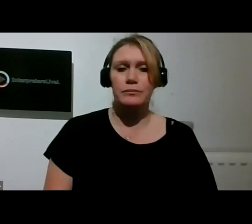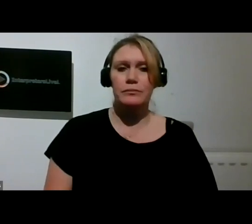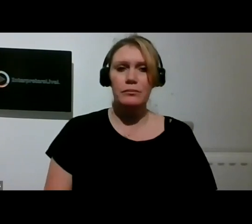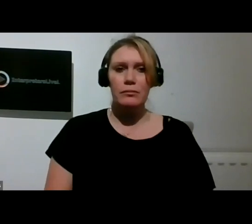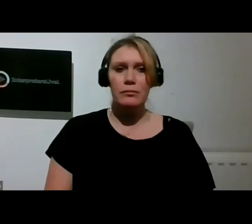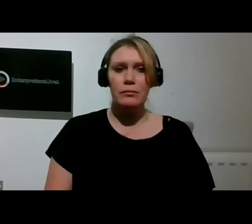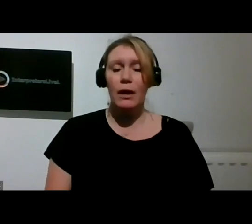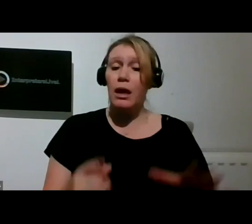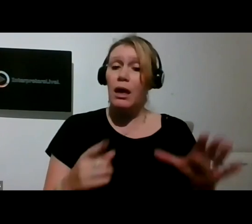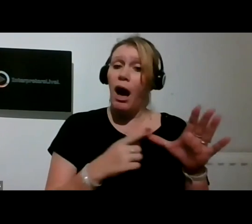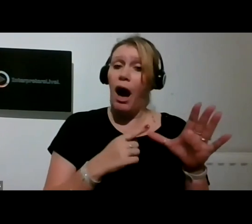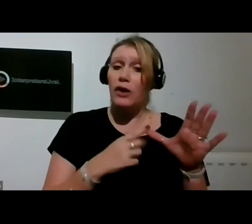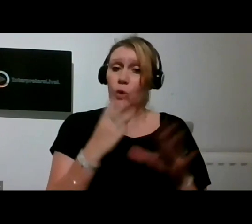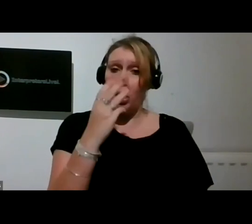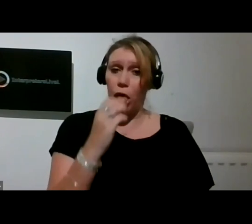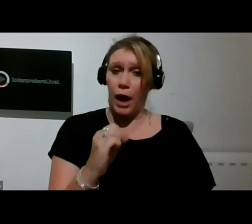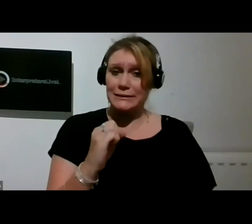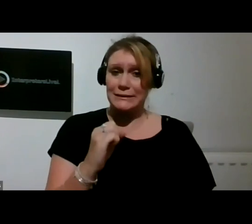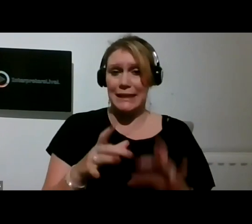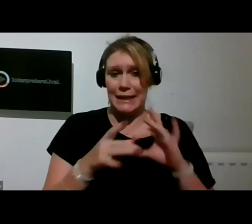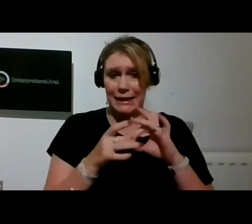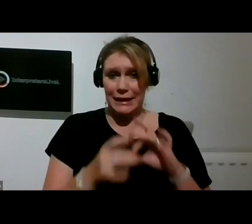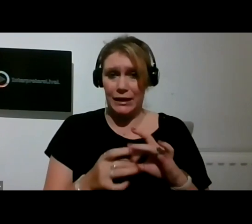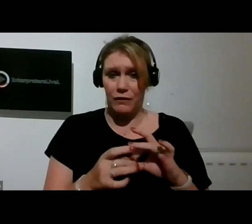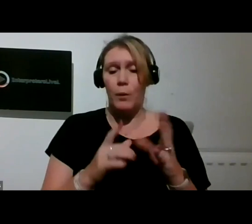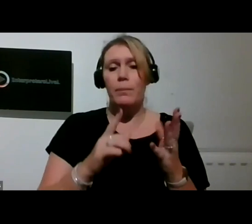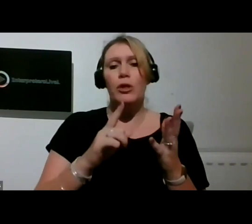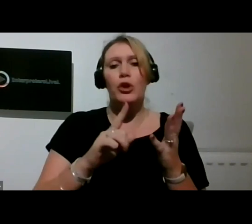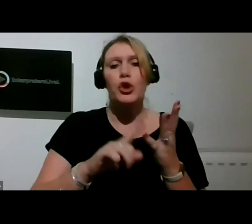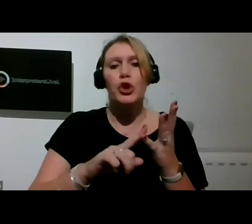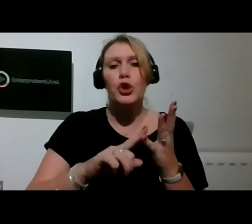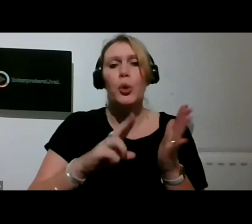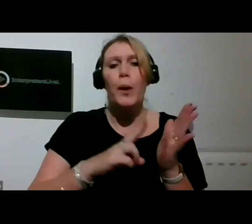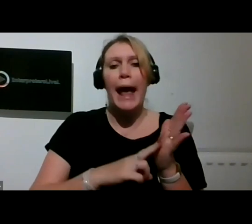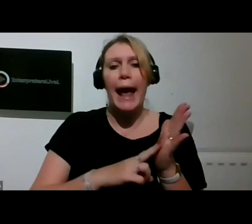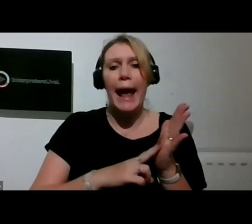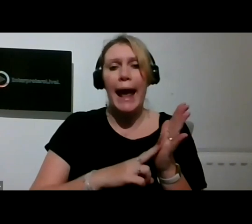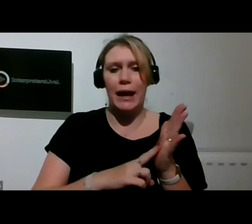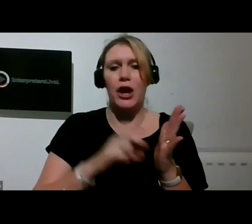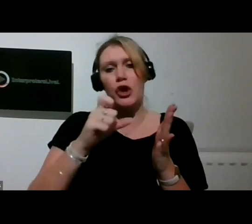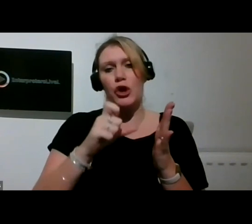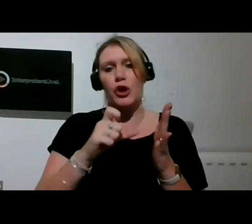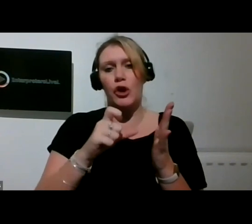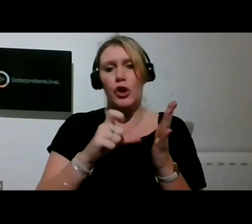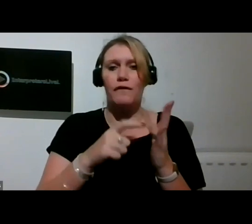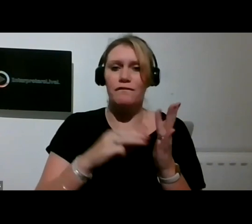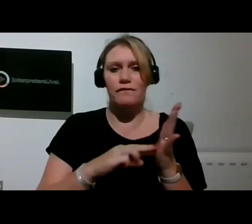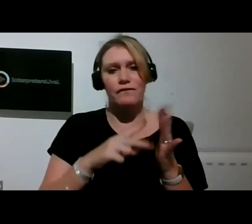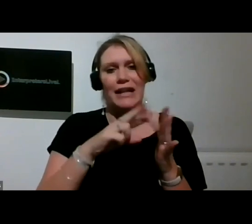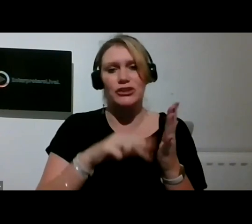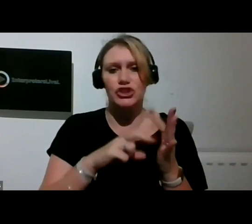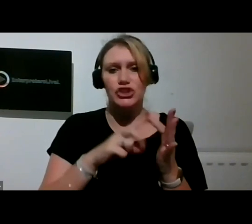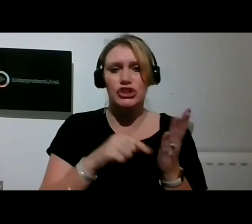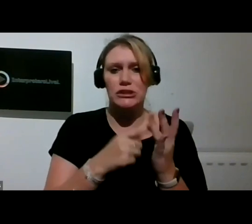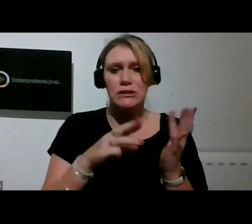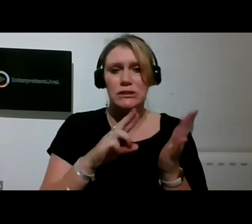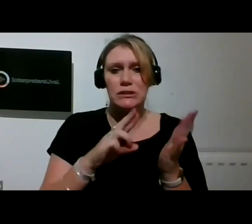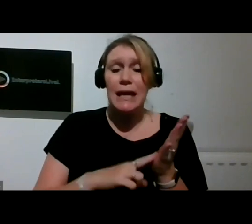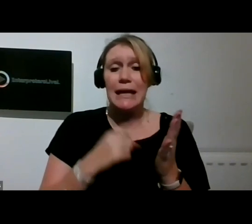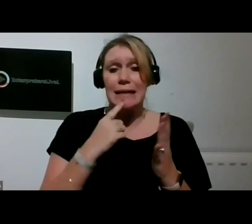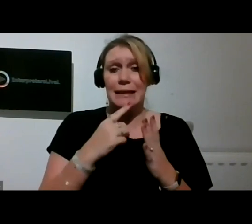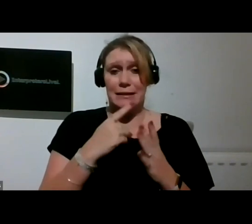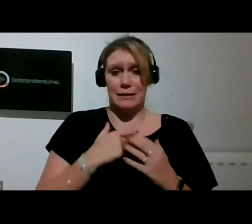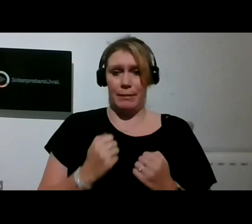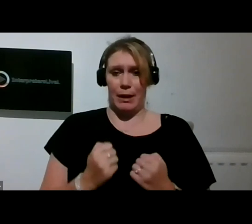UN Charter on the Rights of the UN Convention on the Rights of Persons with Disabilities gives us the right to